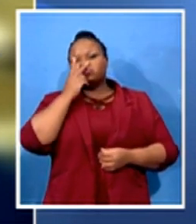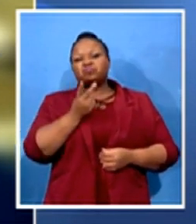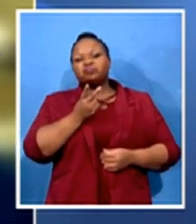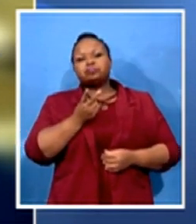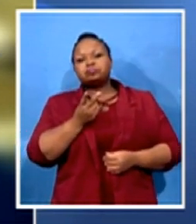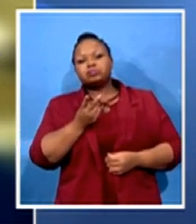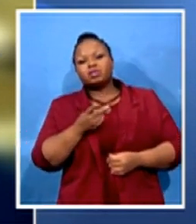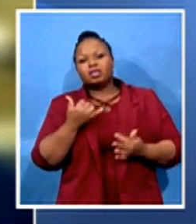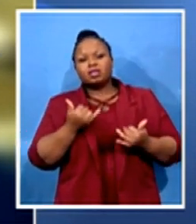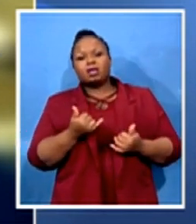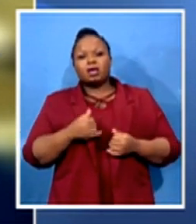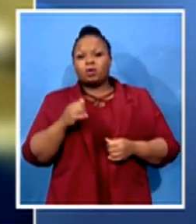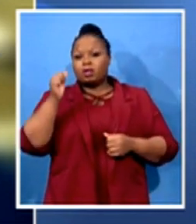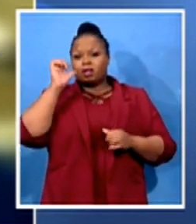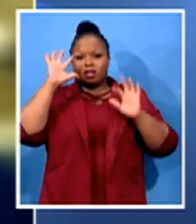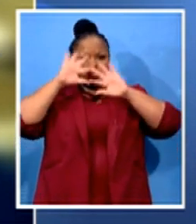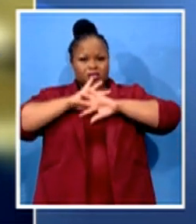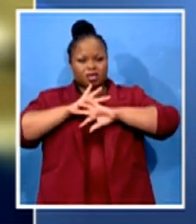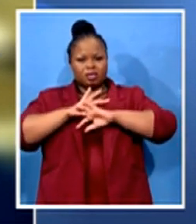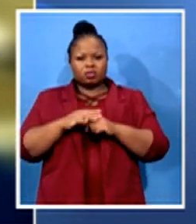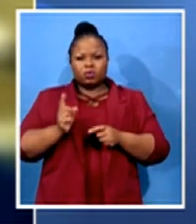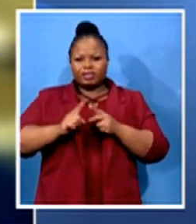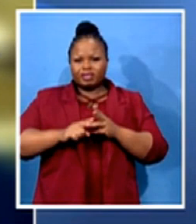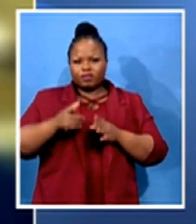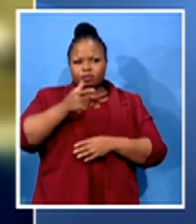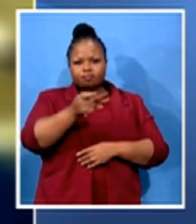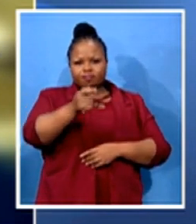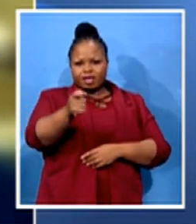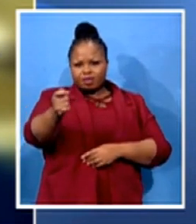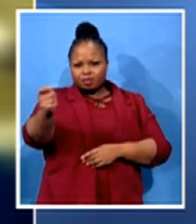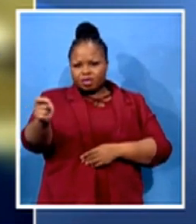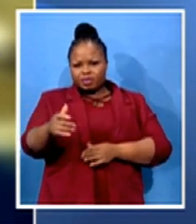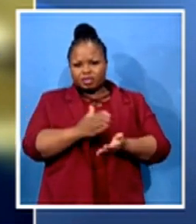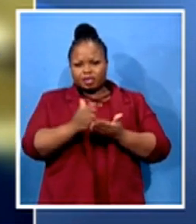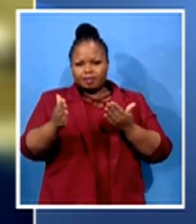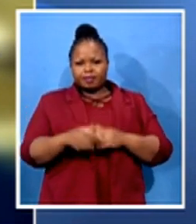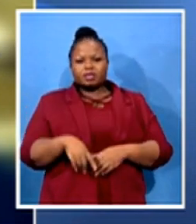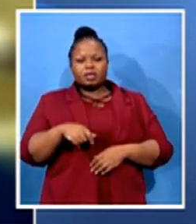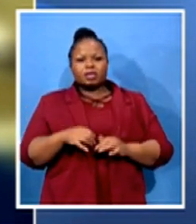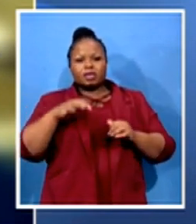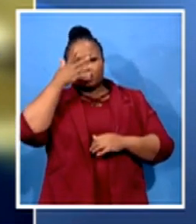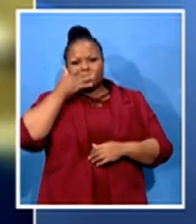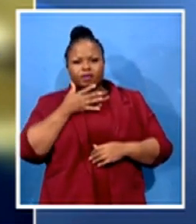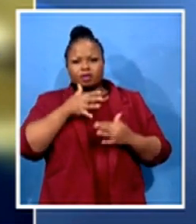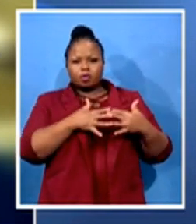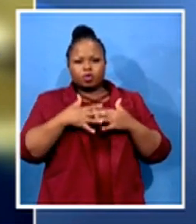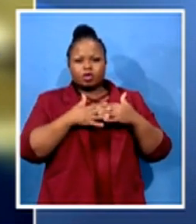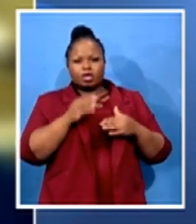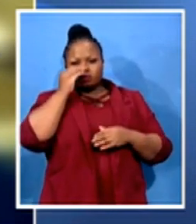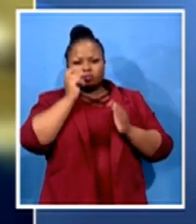different channels, your journalists, the African-American journalists or the minorities, and also